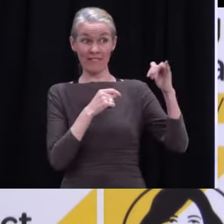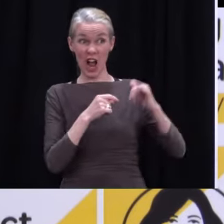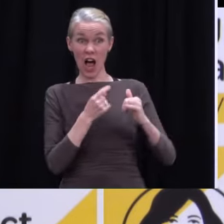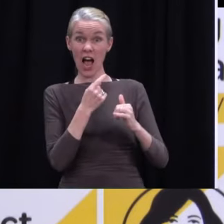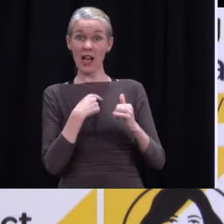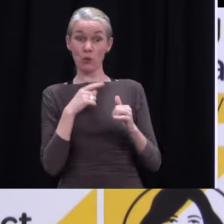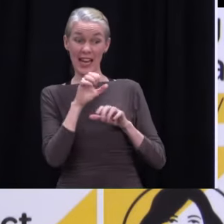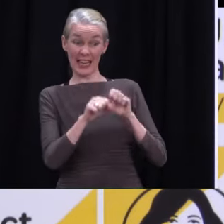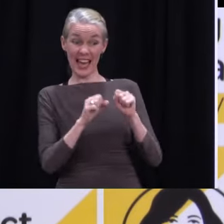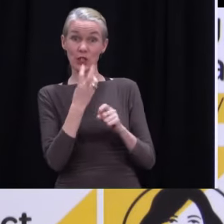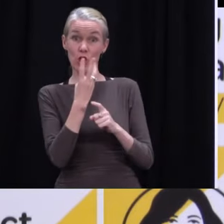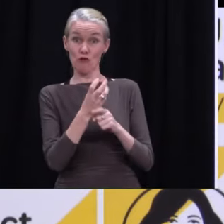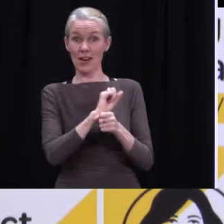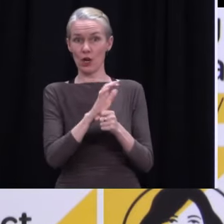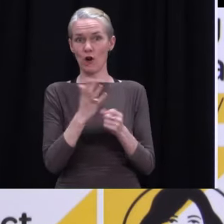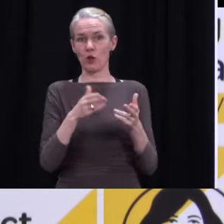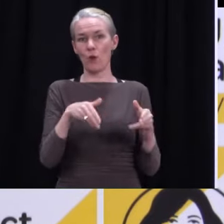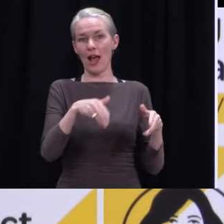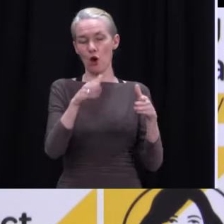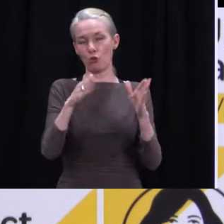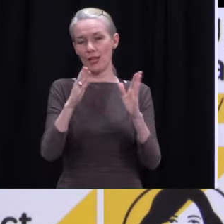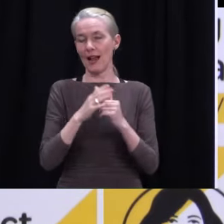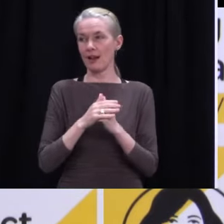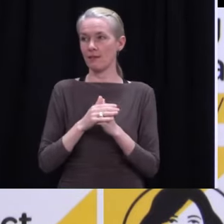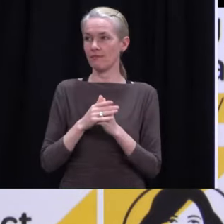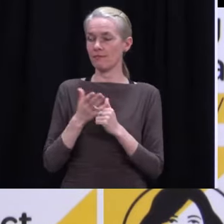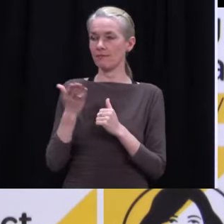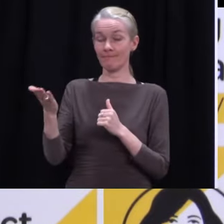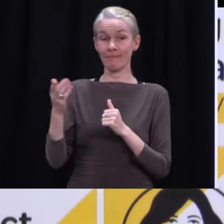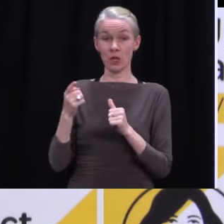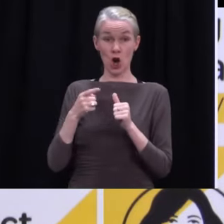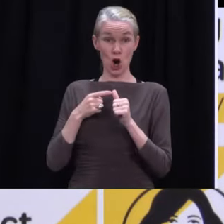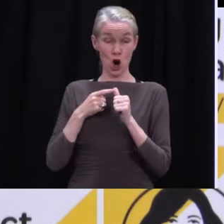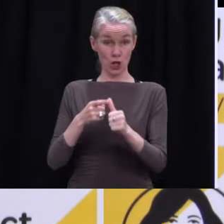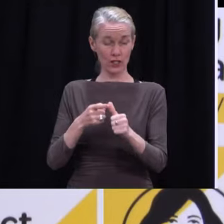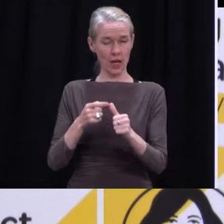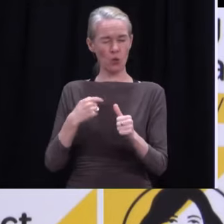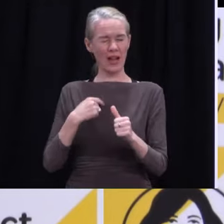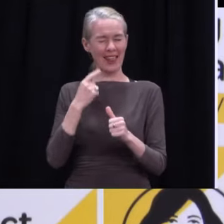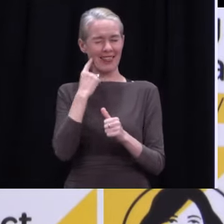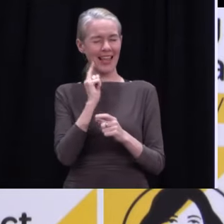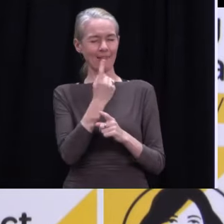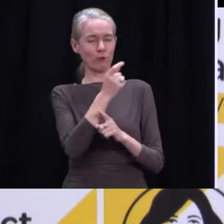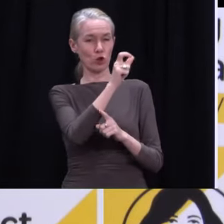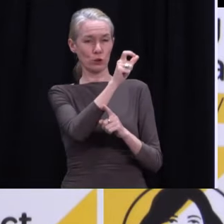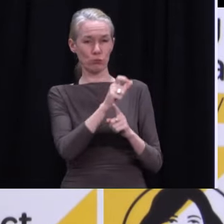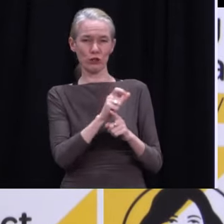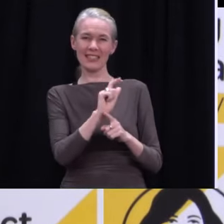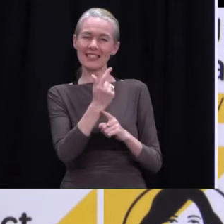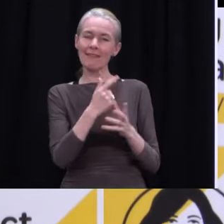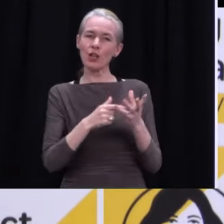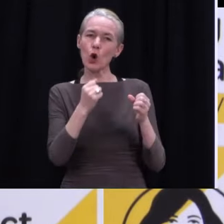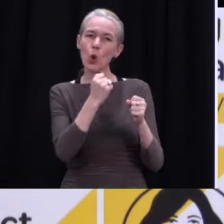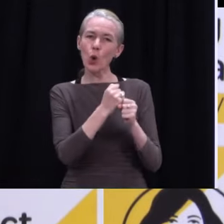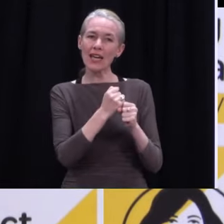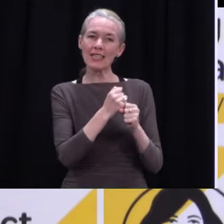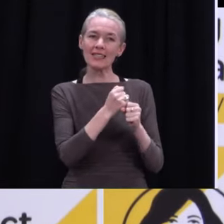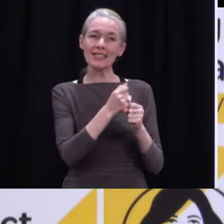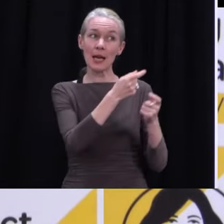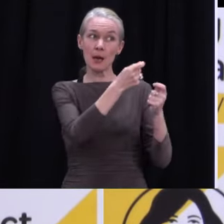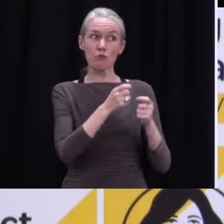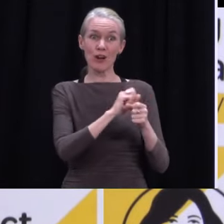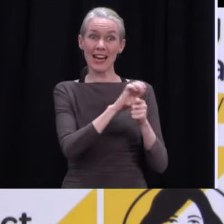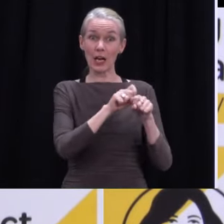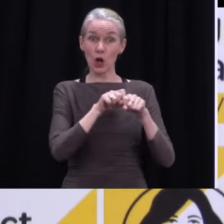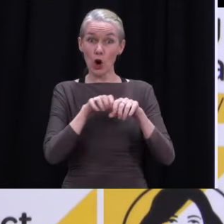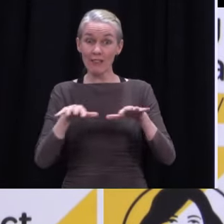of that particular case, based on the person that we think may have been the source, there is a chance that they could have got their test in the earlier part